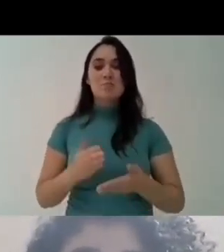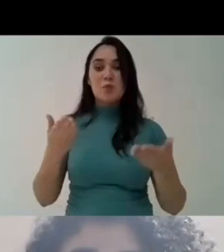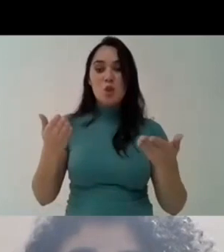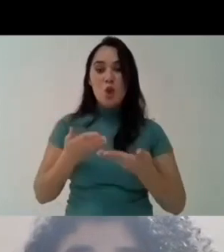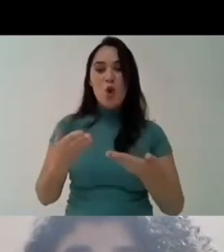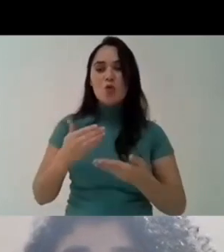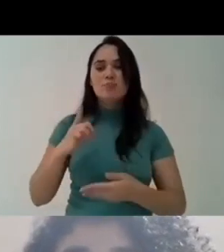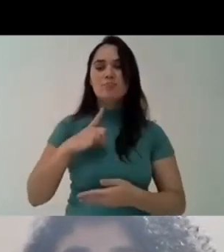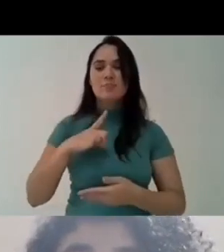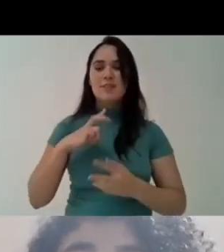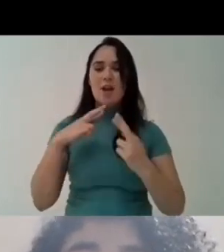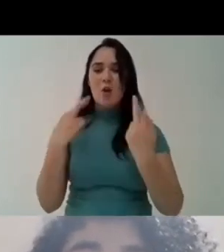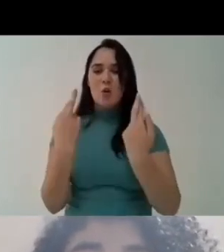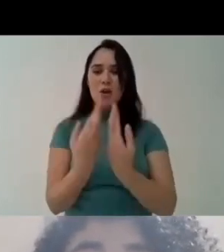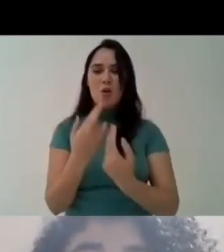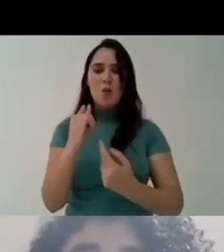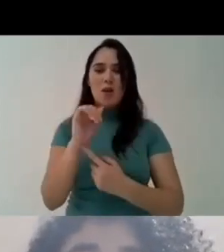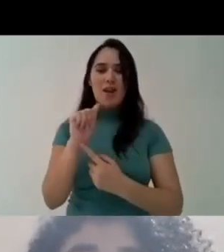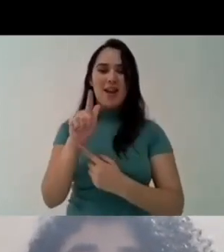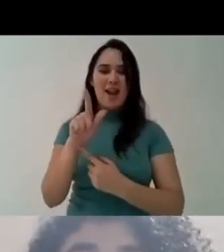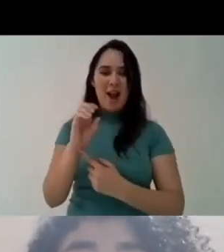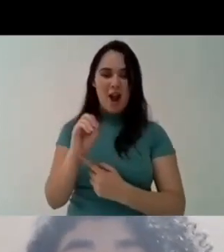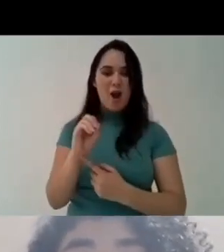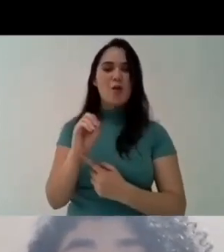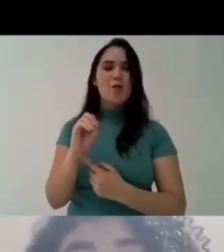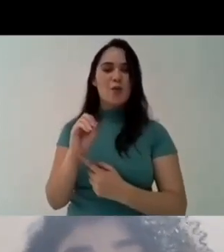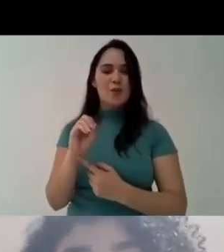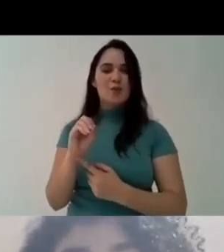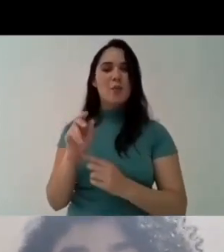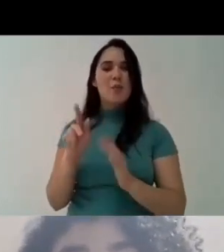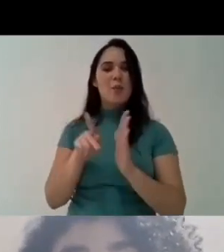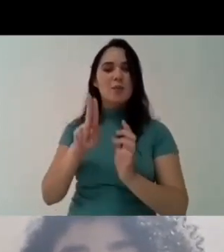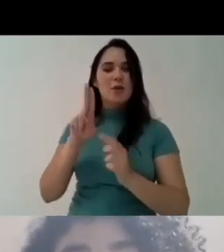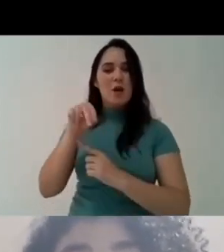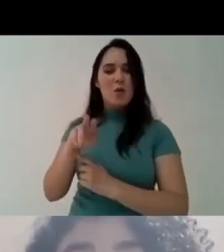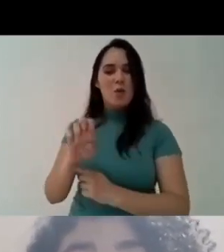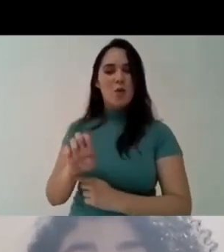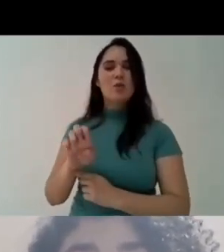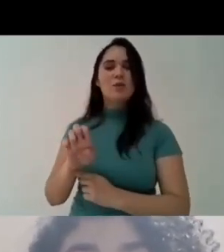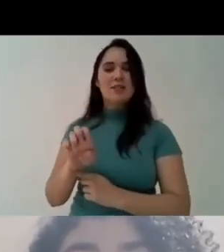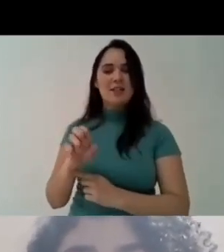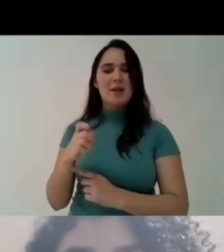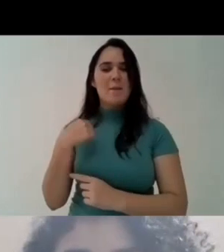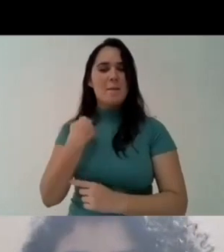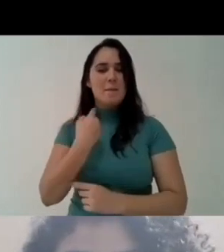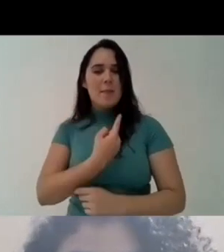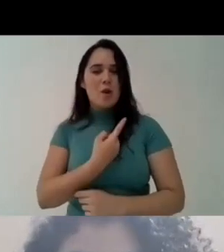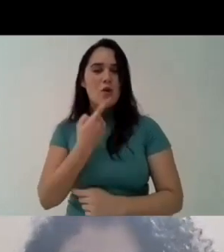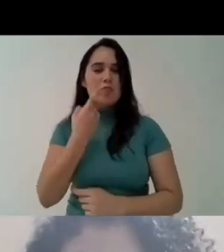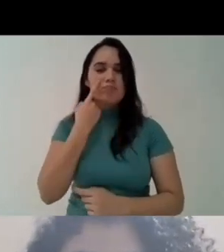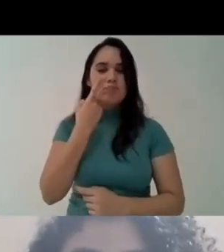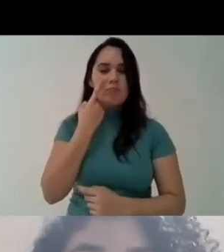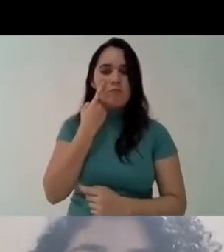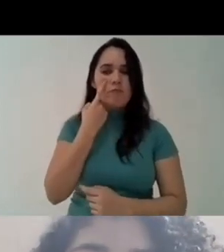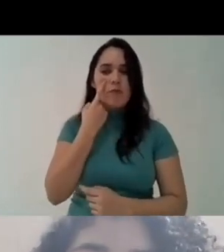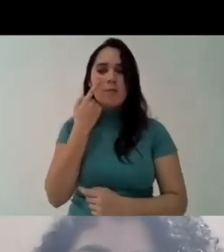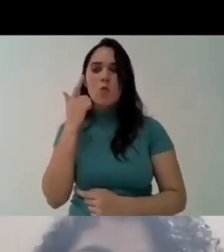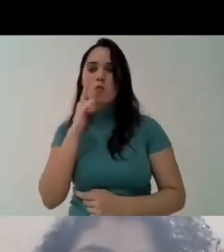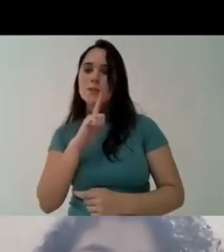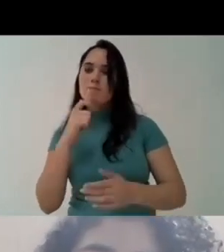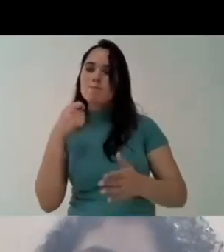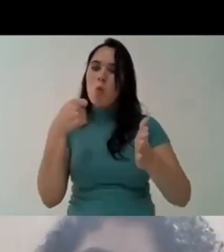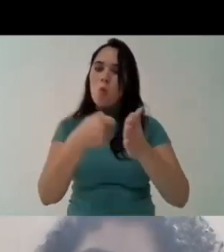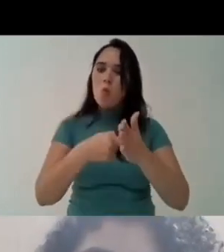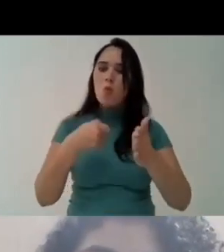we are actually we opened up a relationship with iago of the una